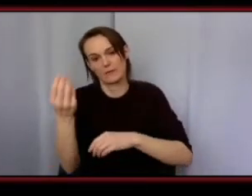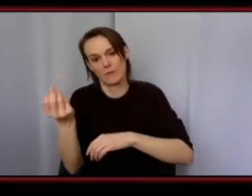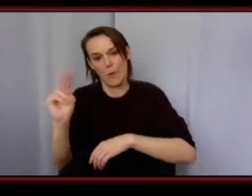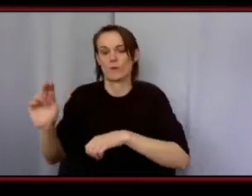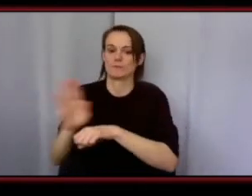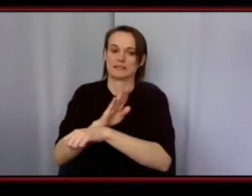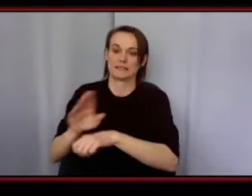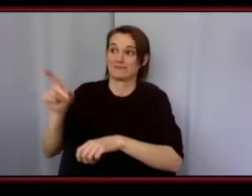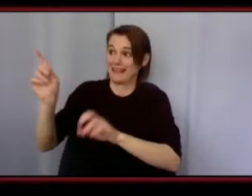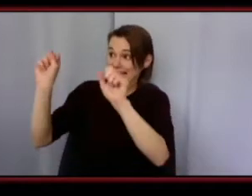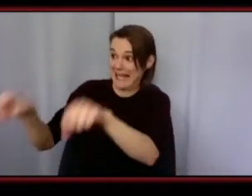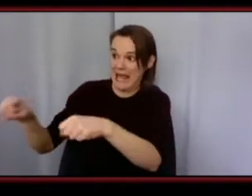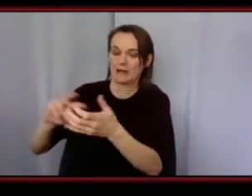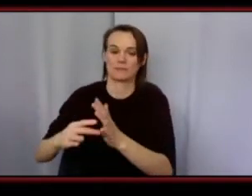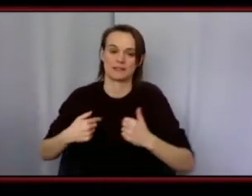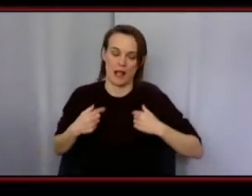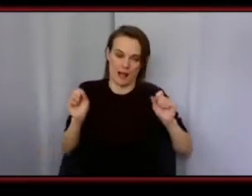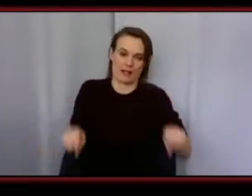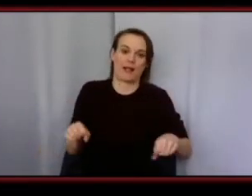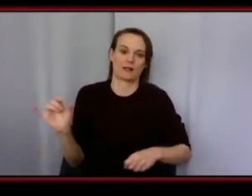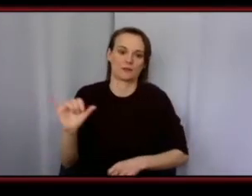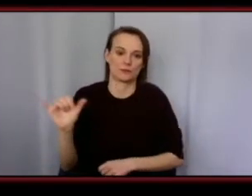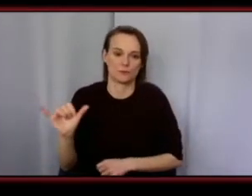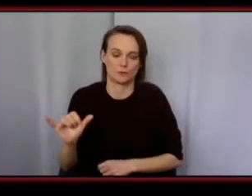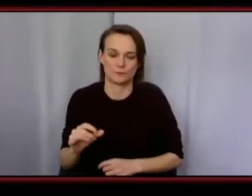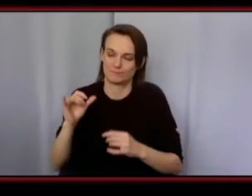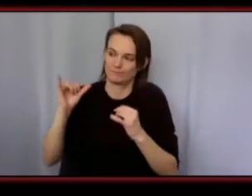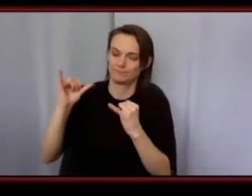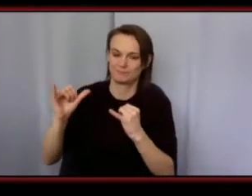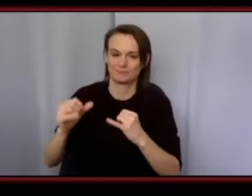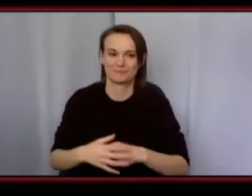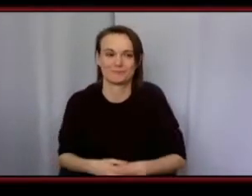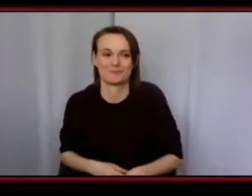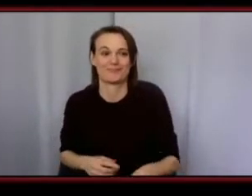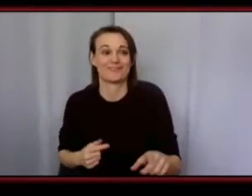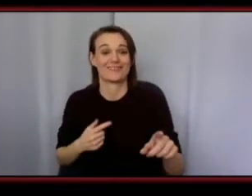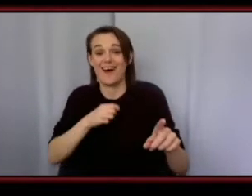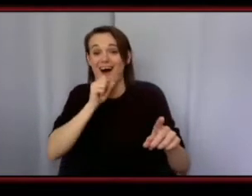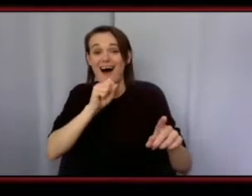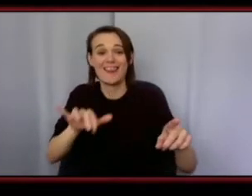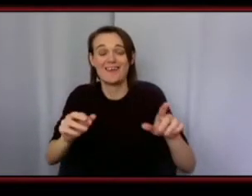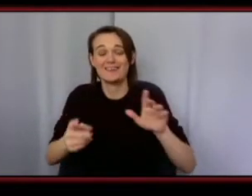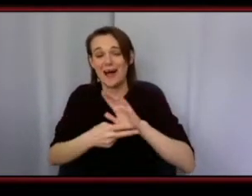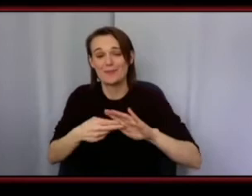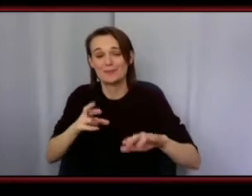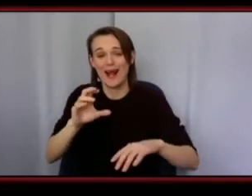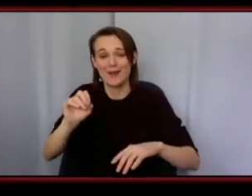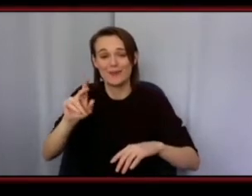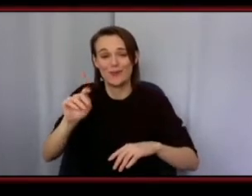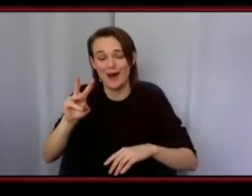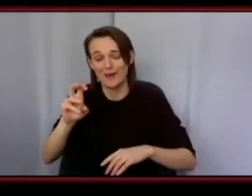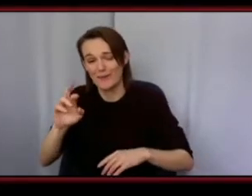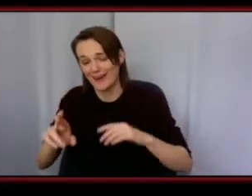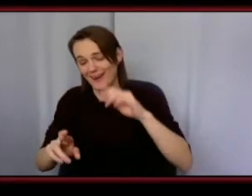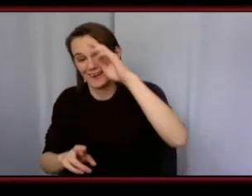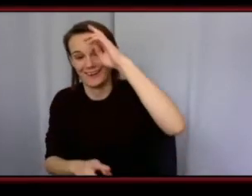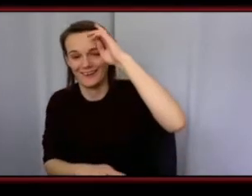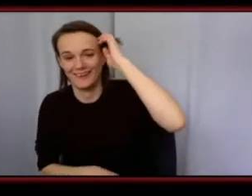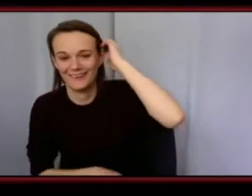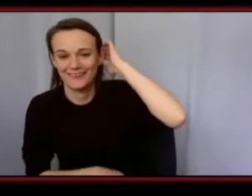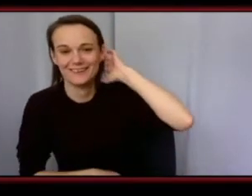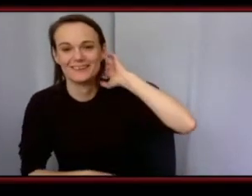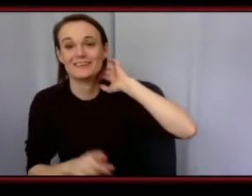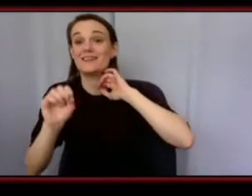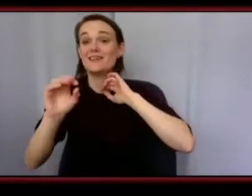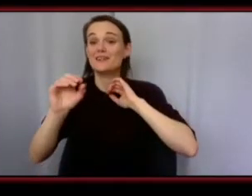i love it i love it i had some rockware gear too man so i appreciate i appreciate you showing them out uh salita how about